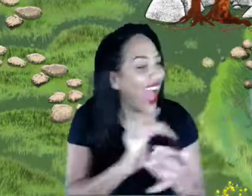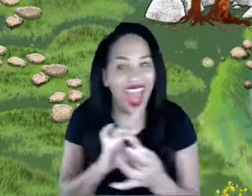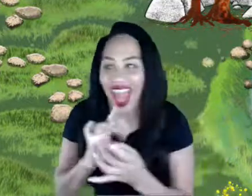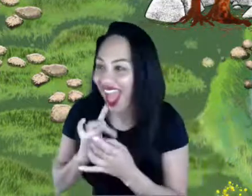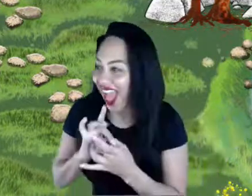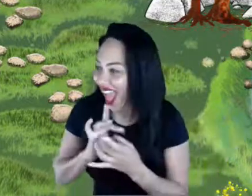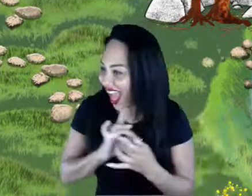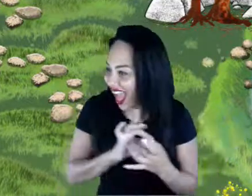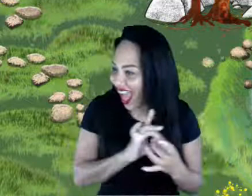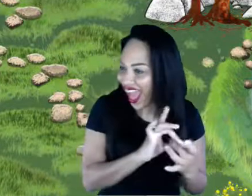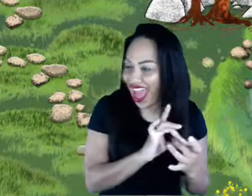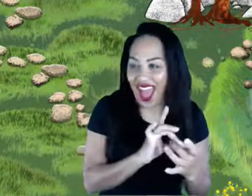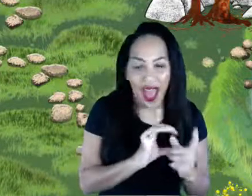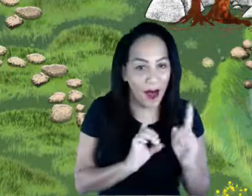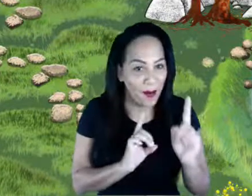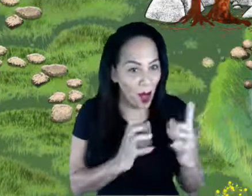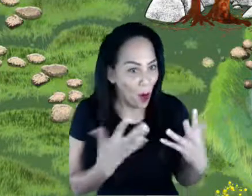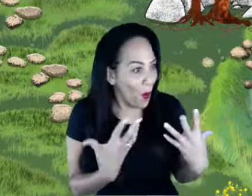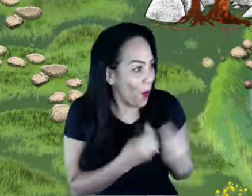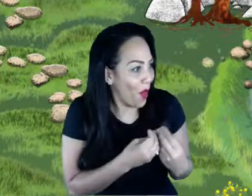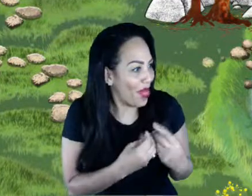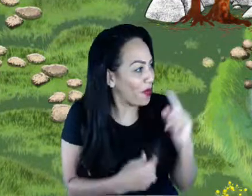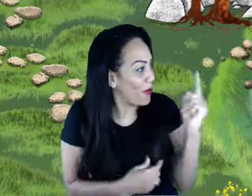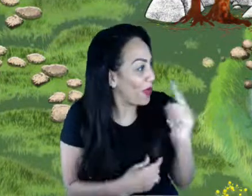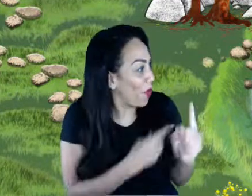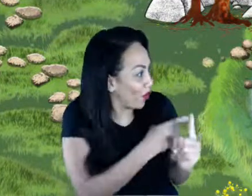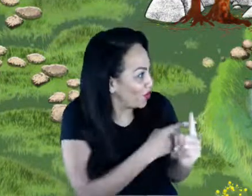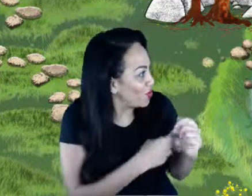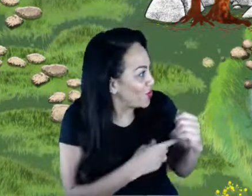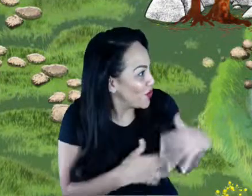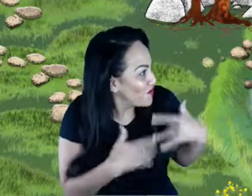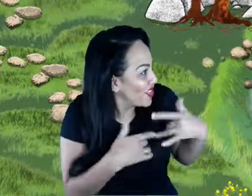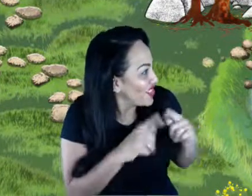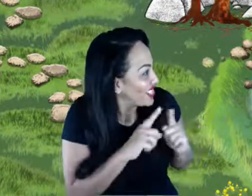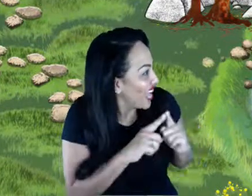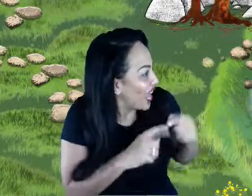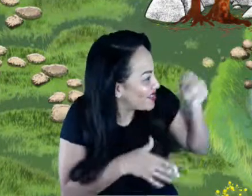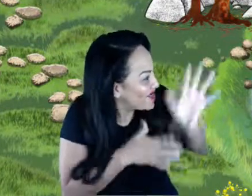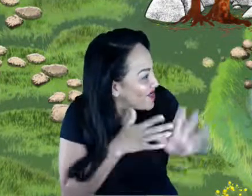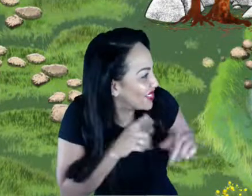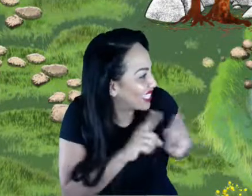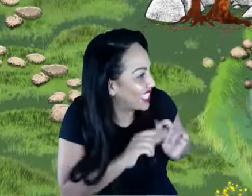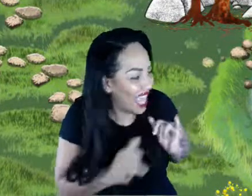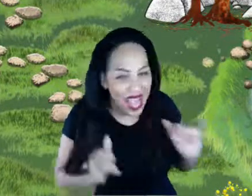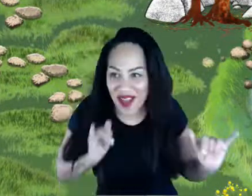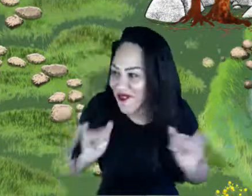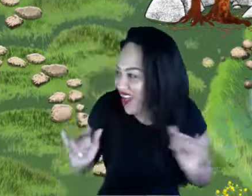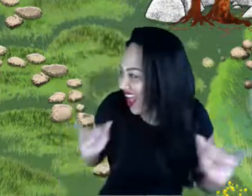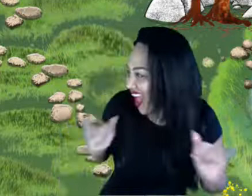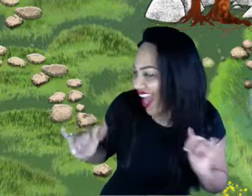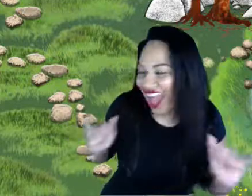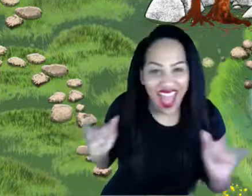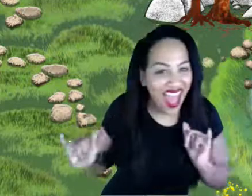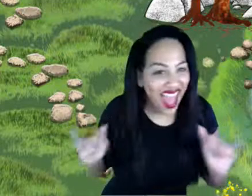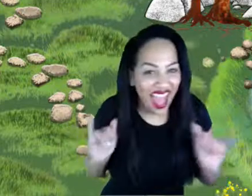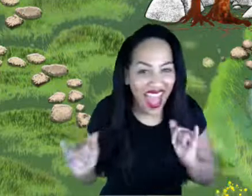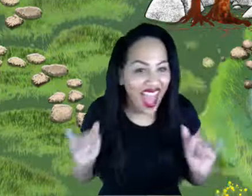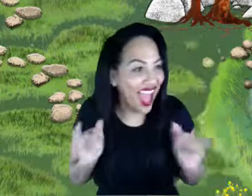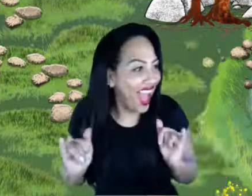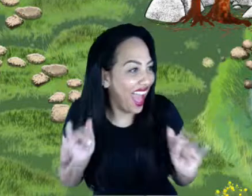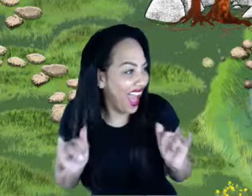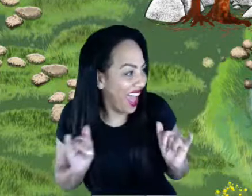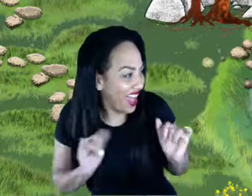the same thing as you. They're kind of seeing their emotions, seeing kind of their reactions